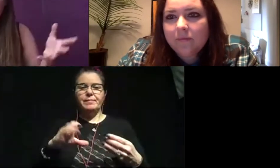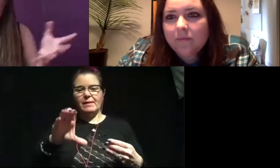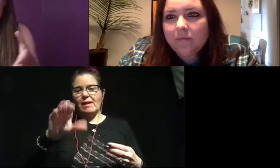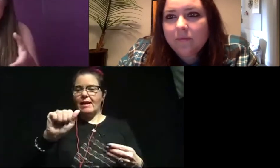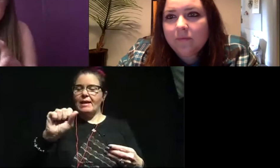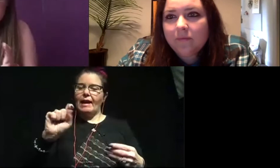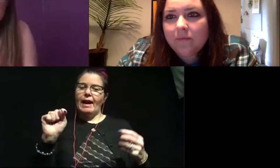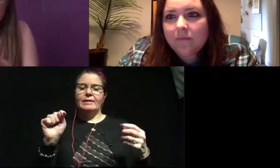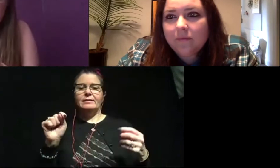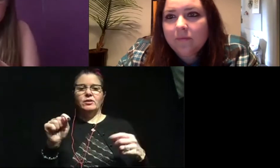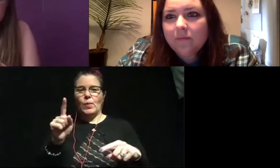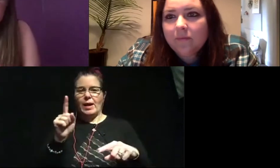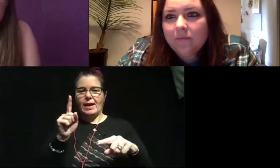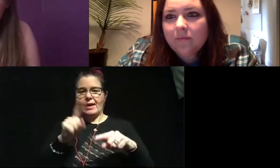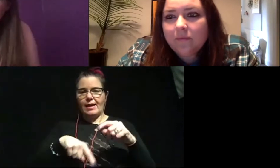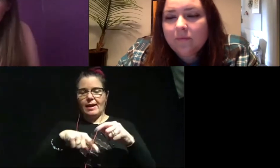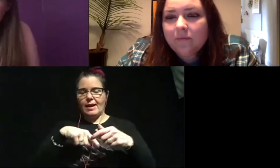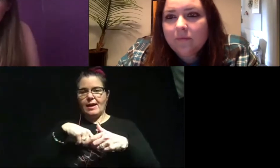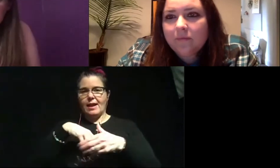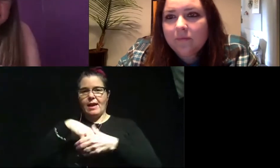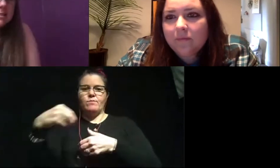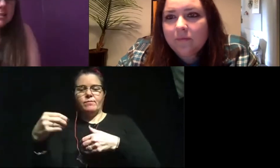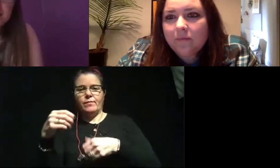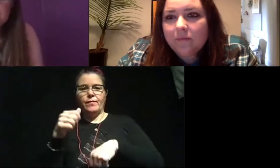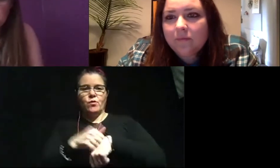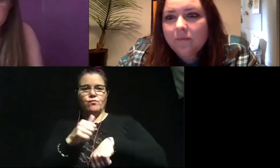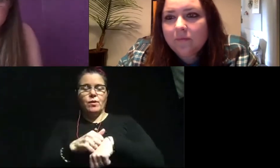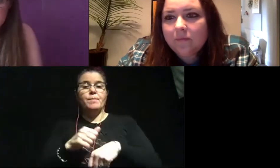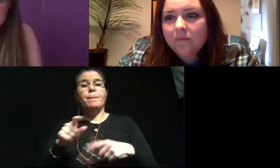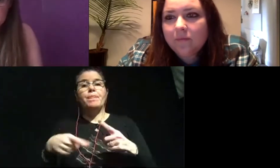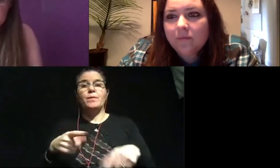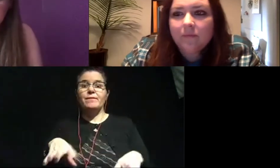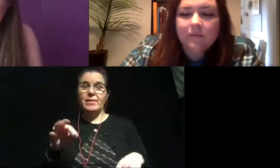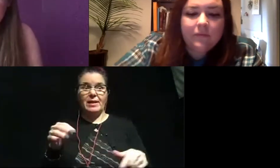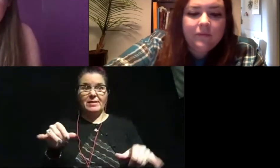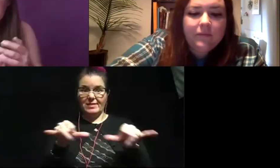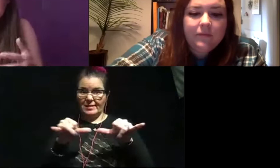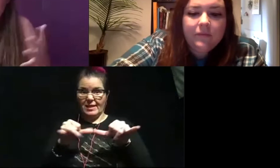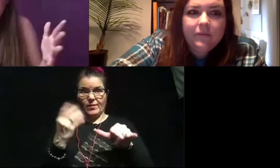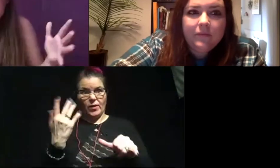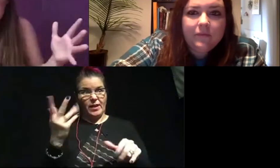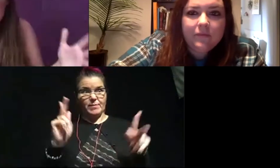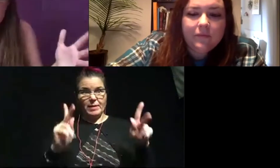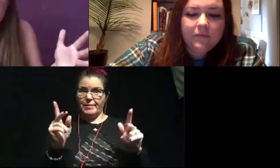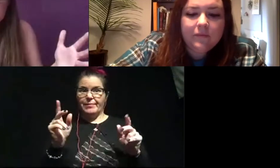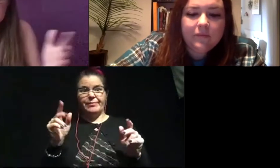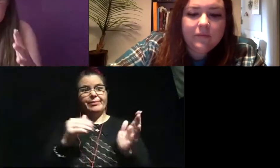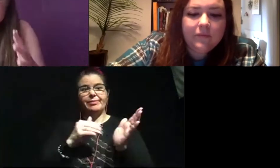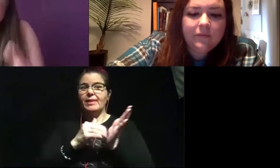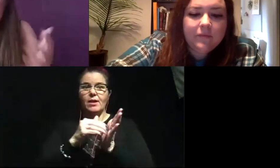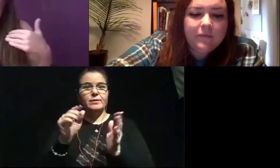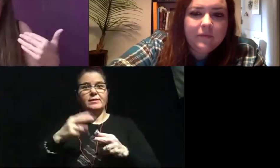So nothing can escape the rock. Now then you have a rock that's the size of like four or five people, which weighs thousands of pounds.